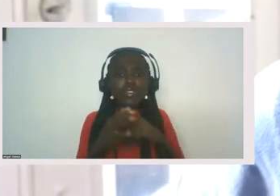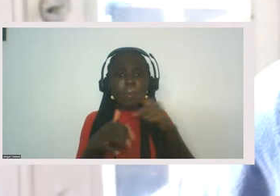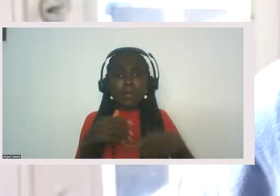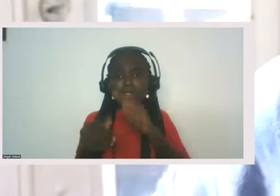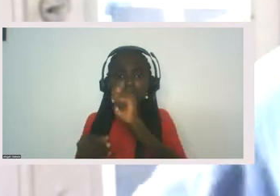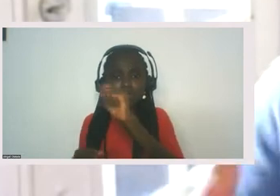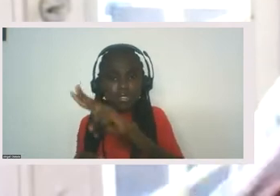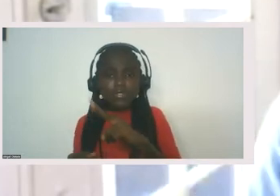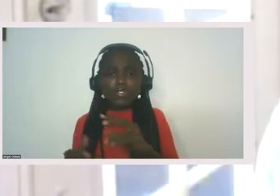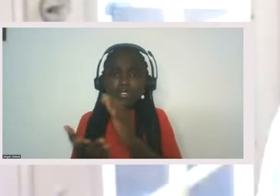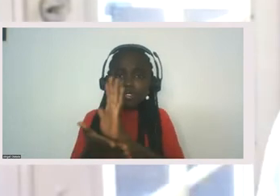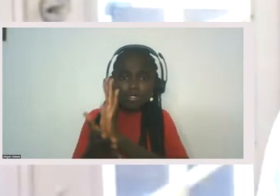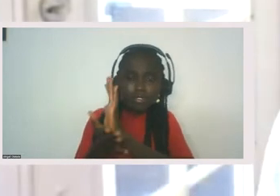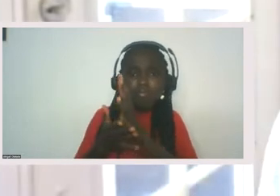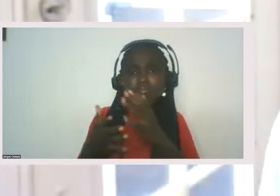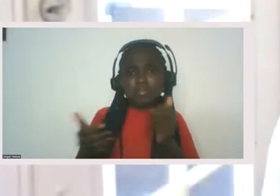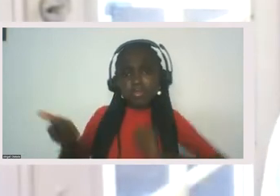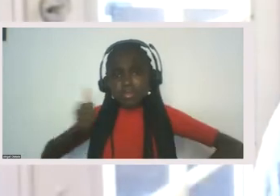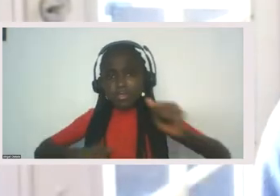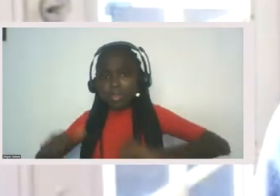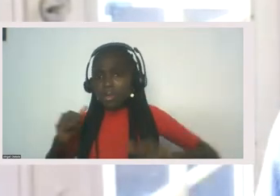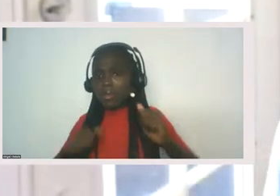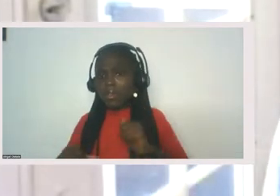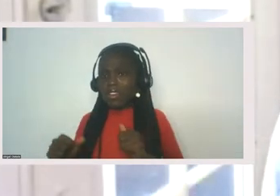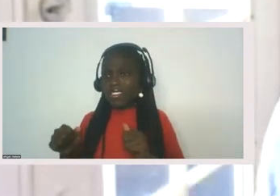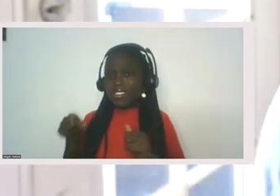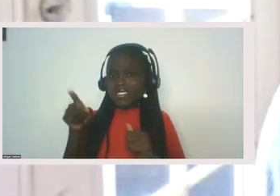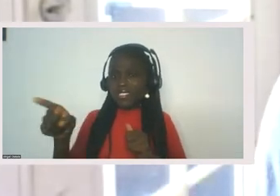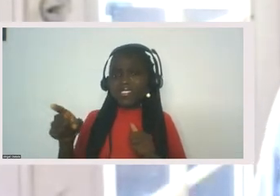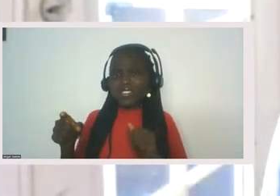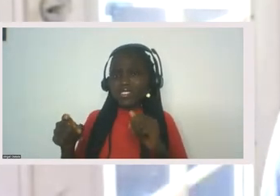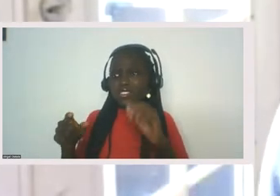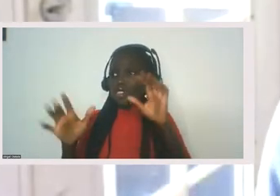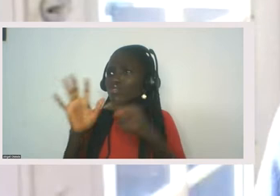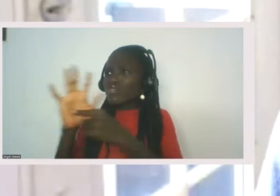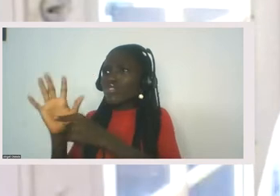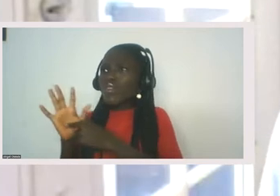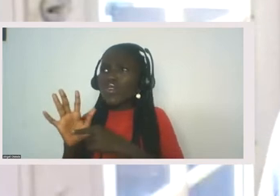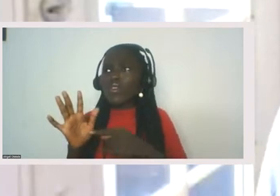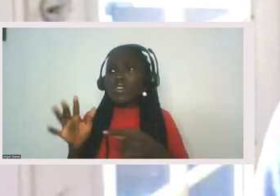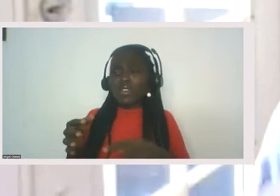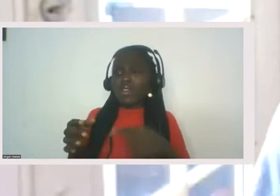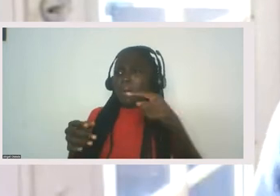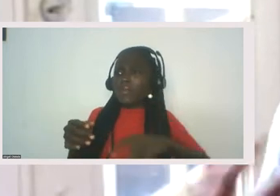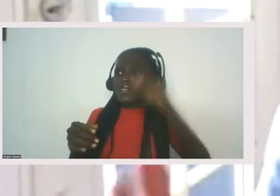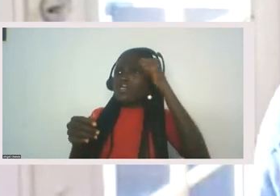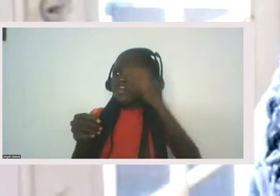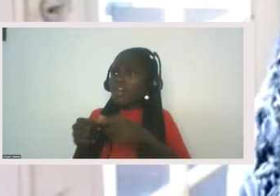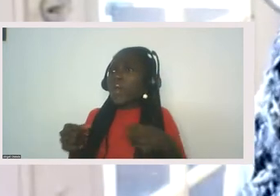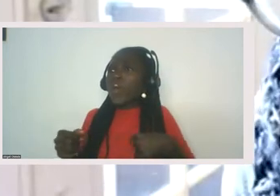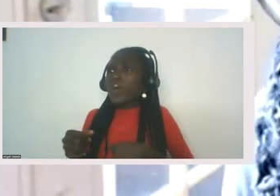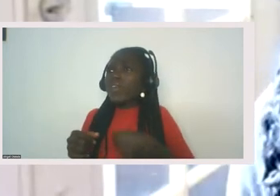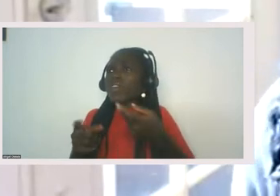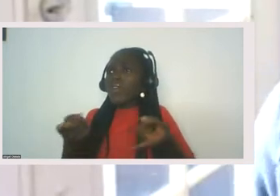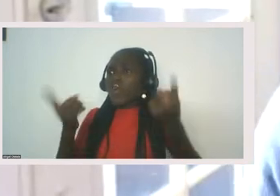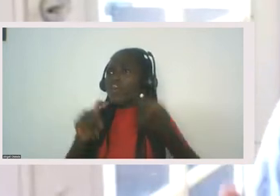because, uh, to remember where one comes from and to, uh, bask in it, to find joy in those stories